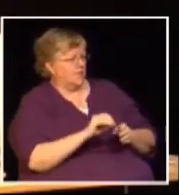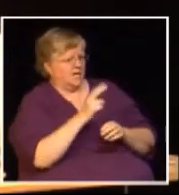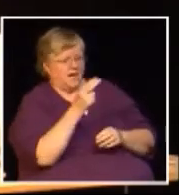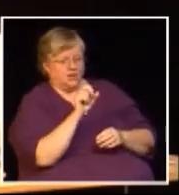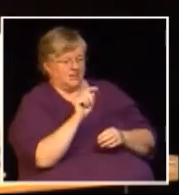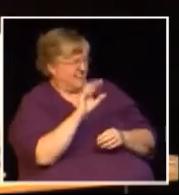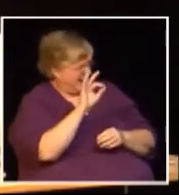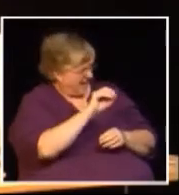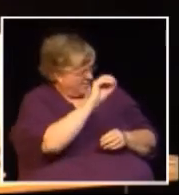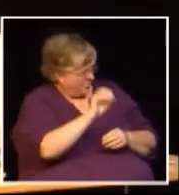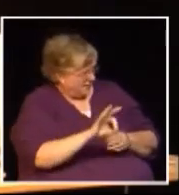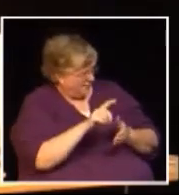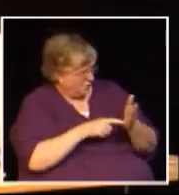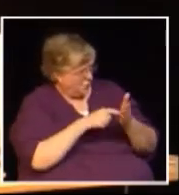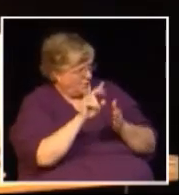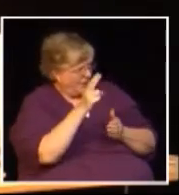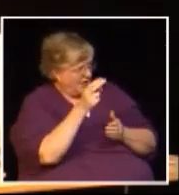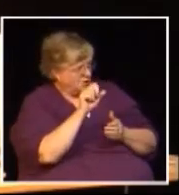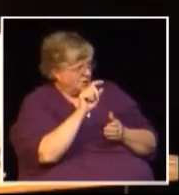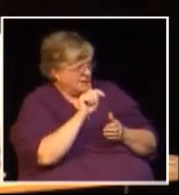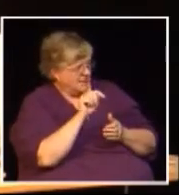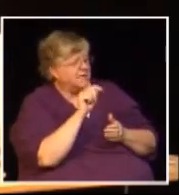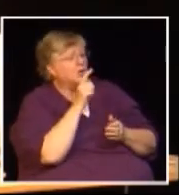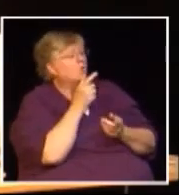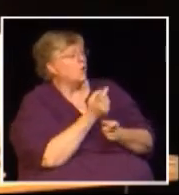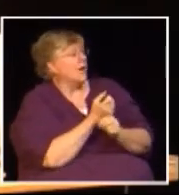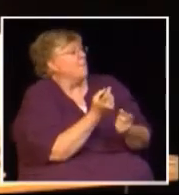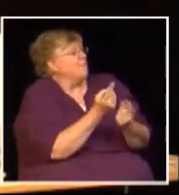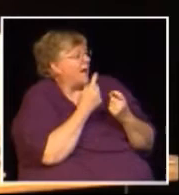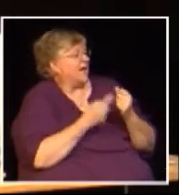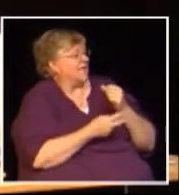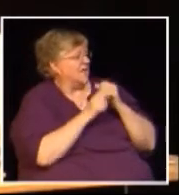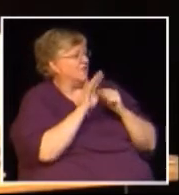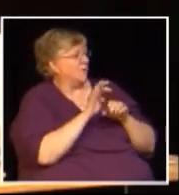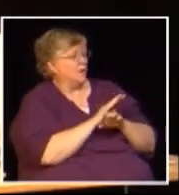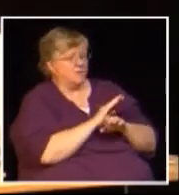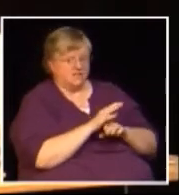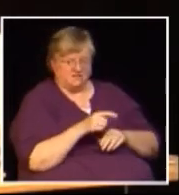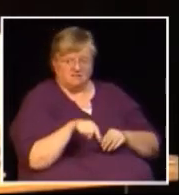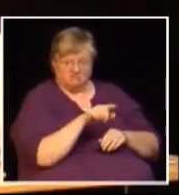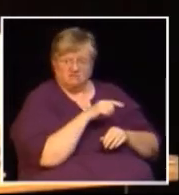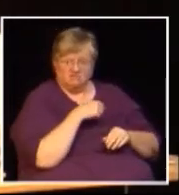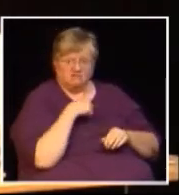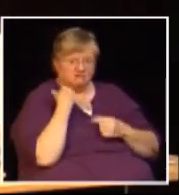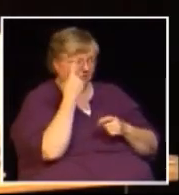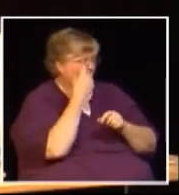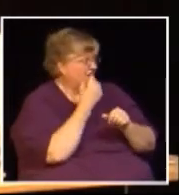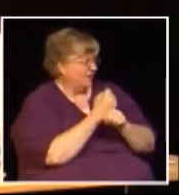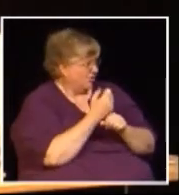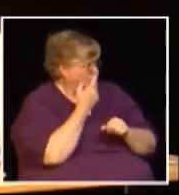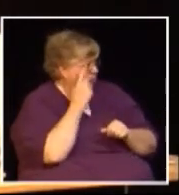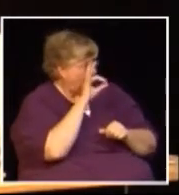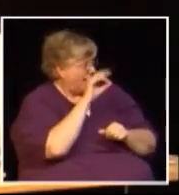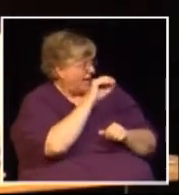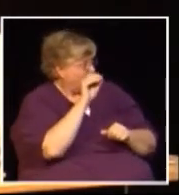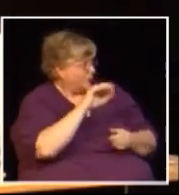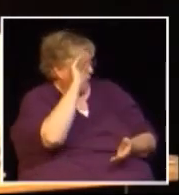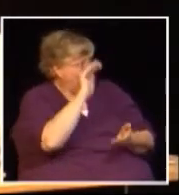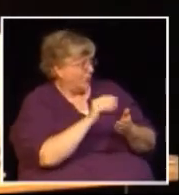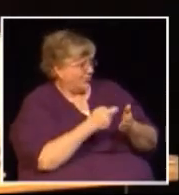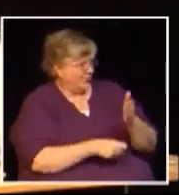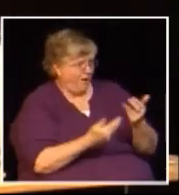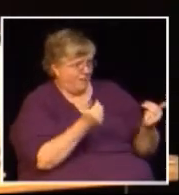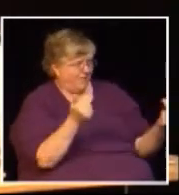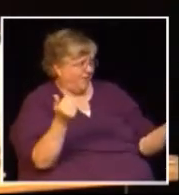in HST they're telling you that 90% of what you pay in HST will be passed back to you in savings by business well you've had it for a year have you seen 90%